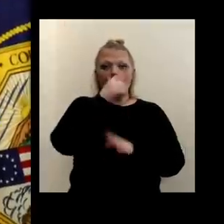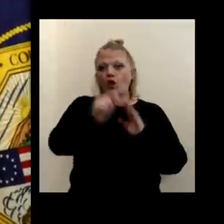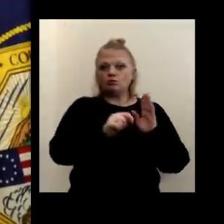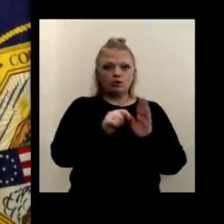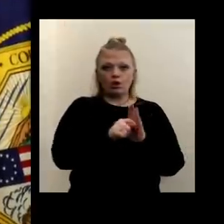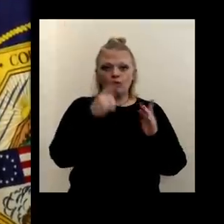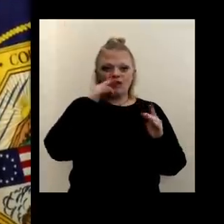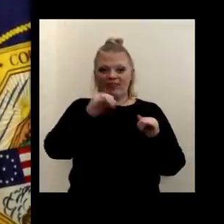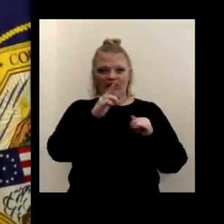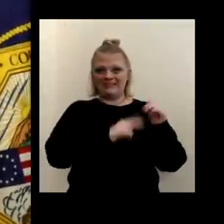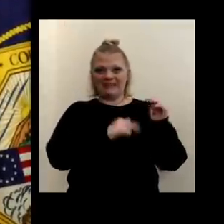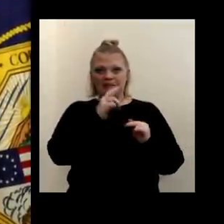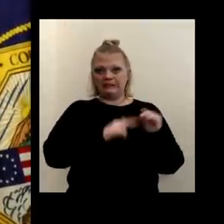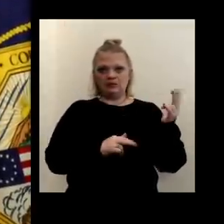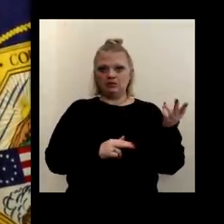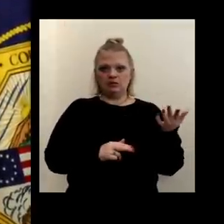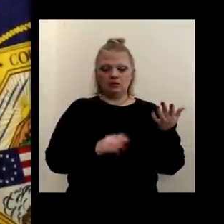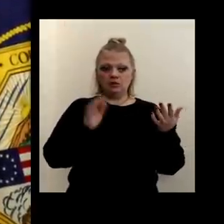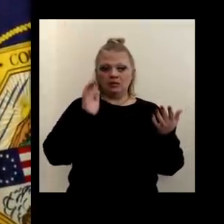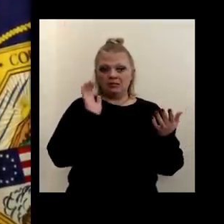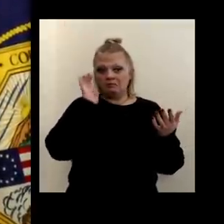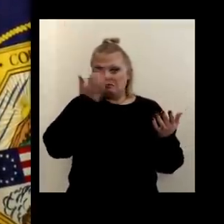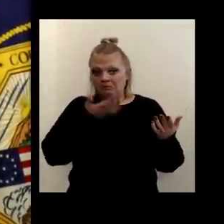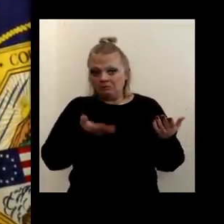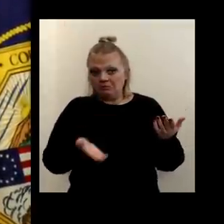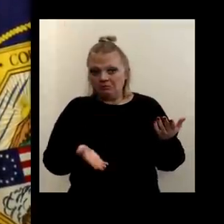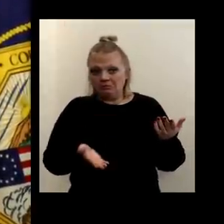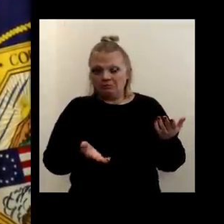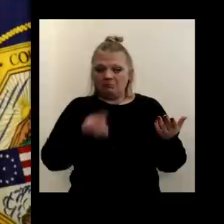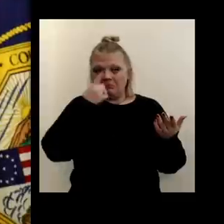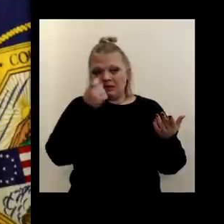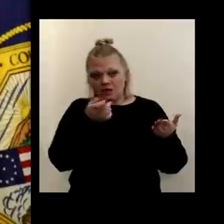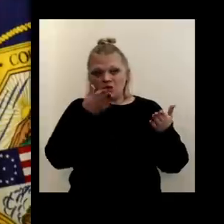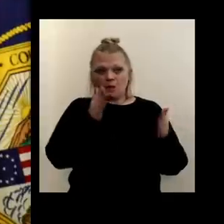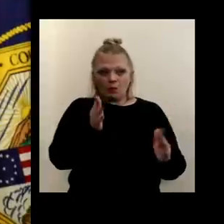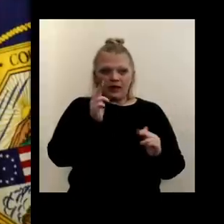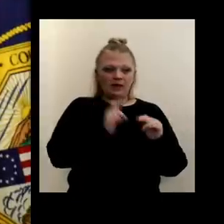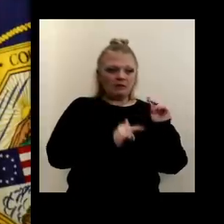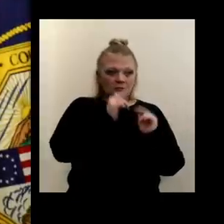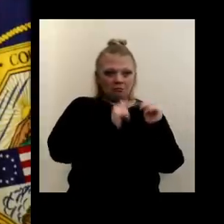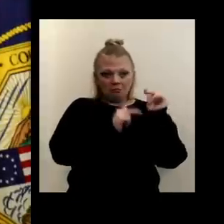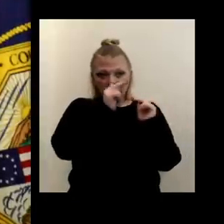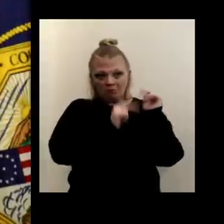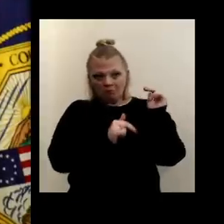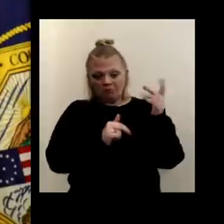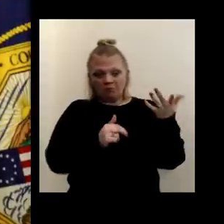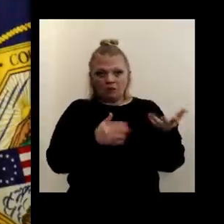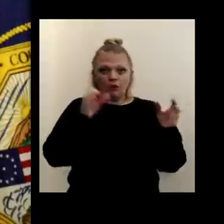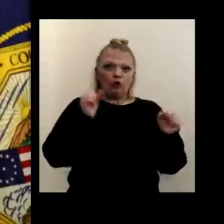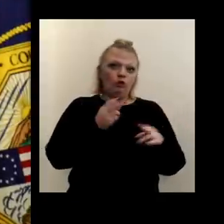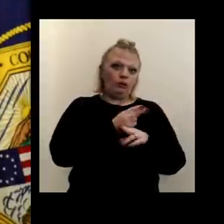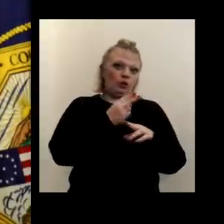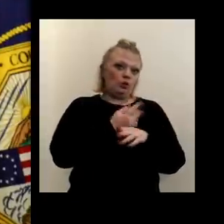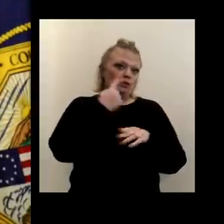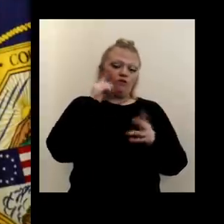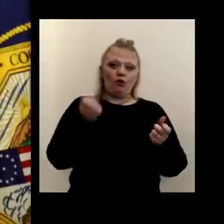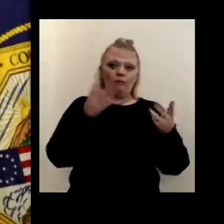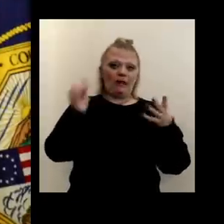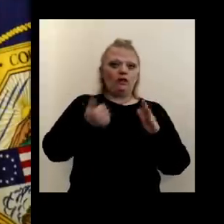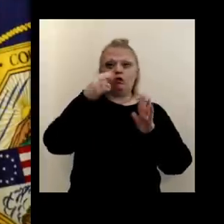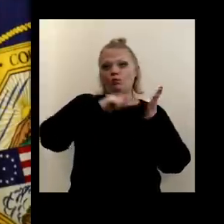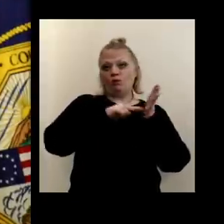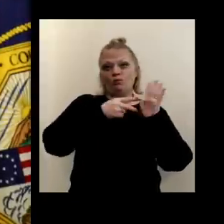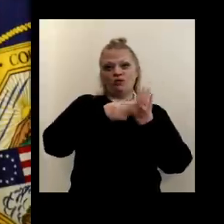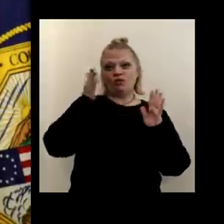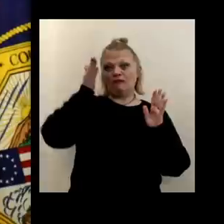that site. Uh, it does appear that it could because of the way the facility is, is being built, it could be used for many other purposes